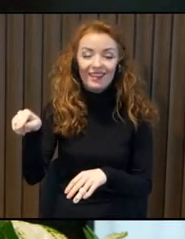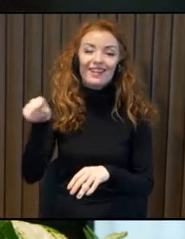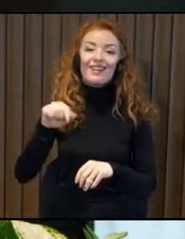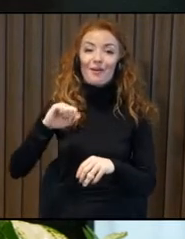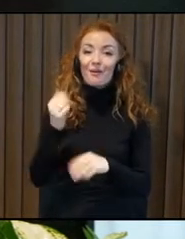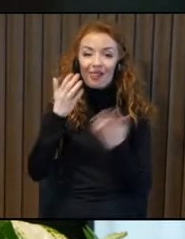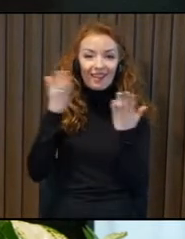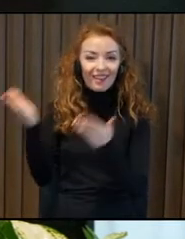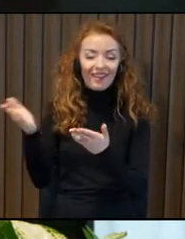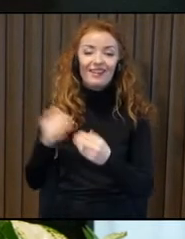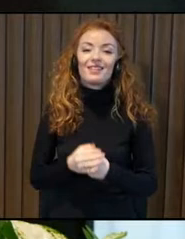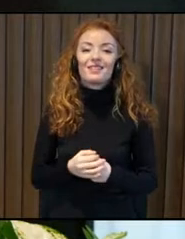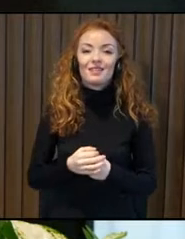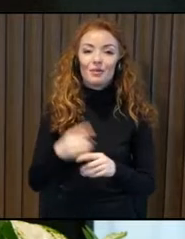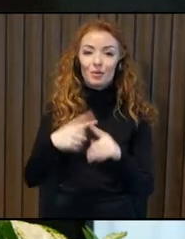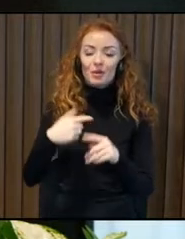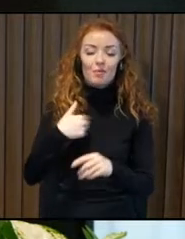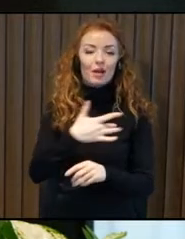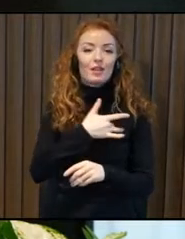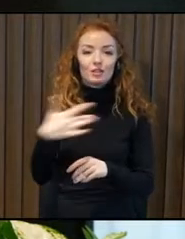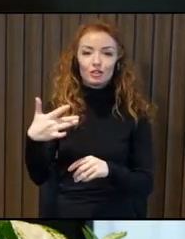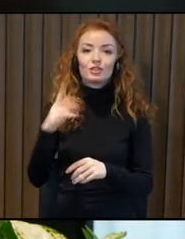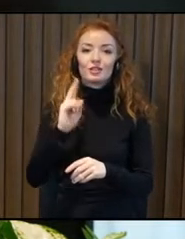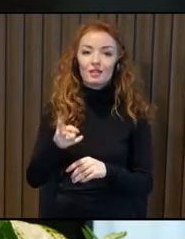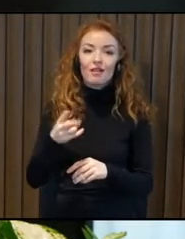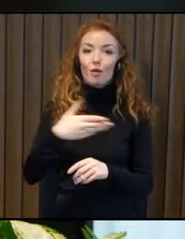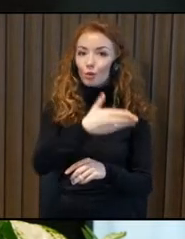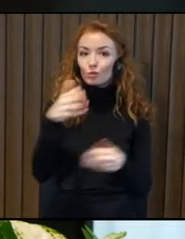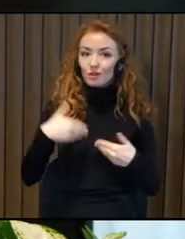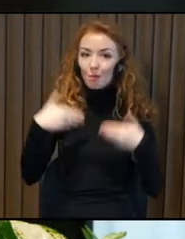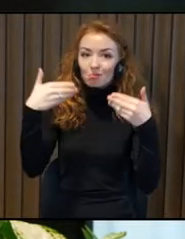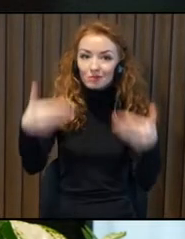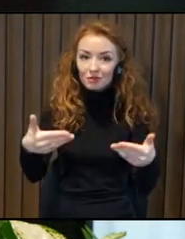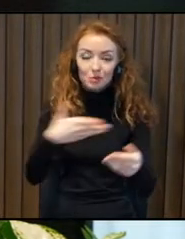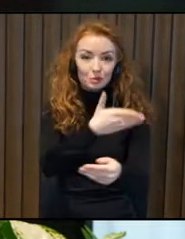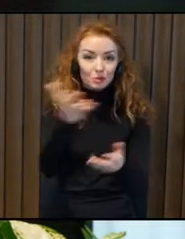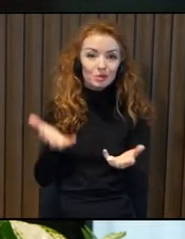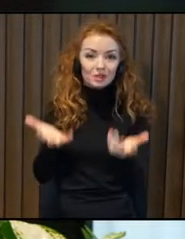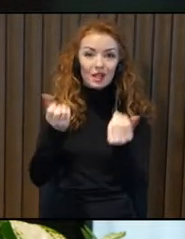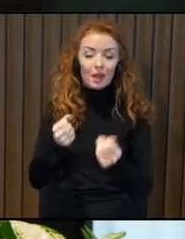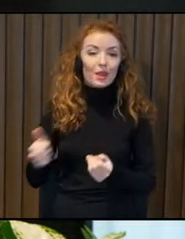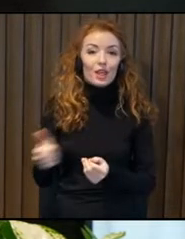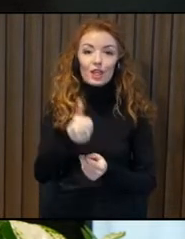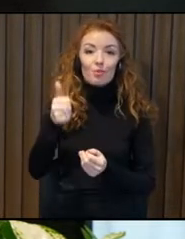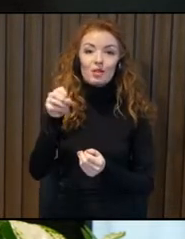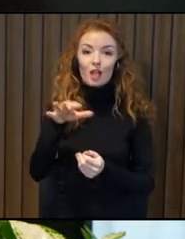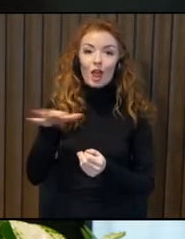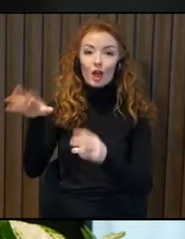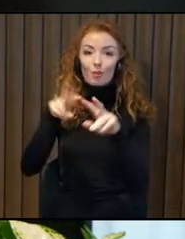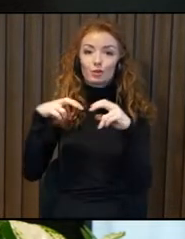congratulate you, just received a special European Commission's Access City Award for